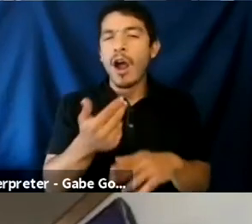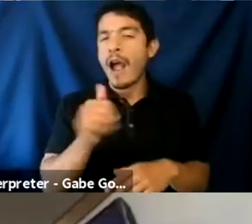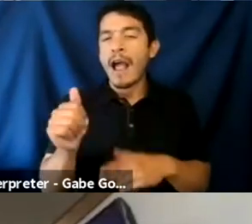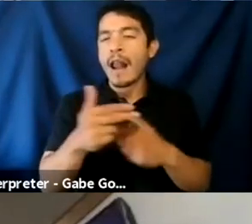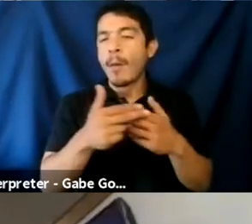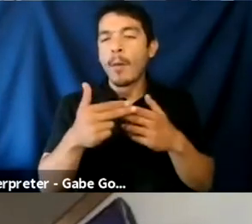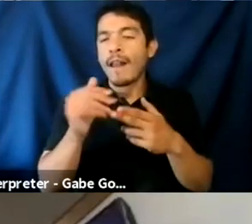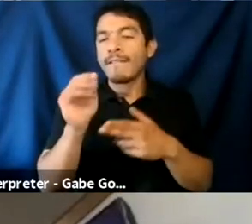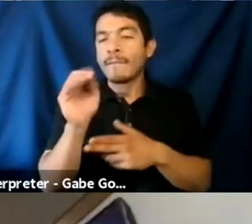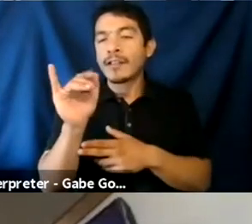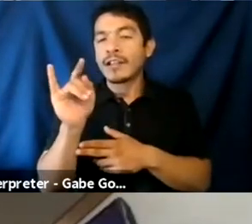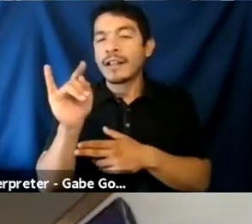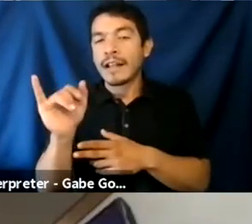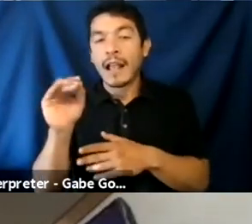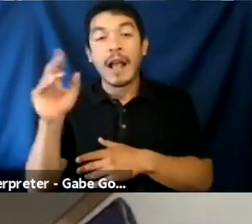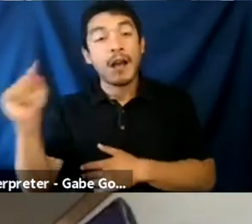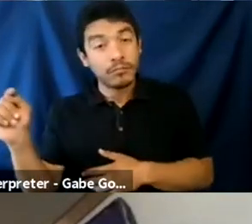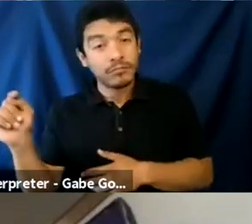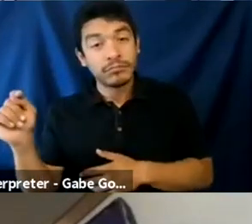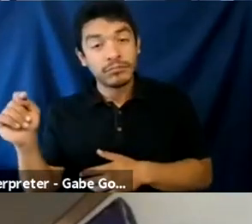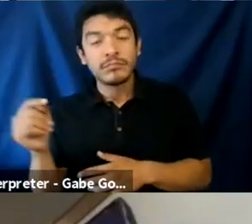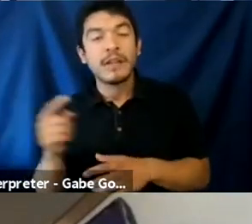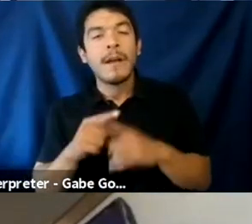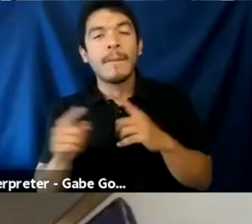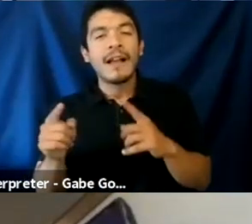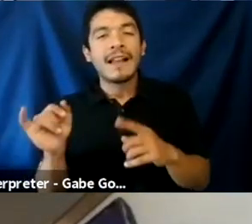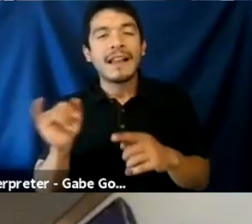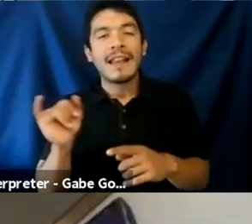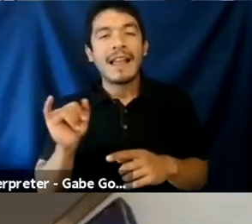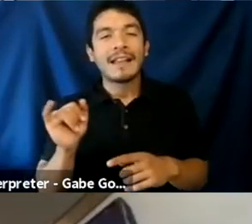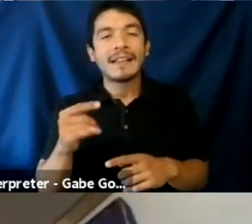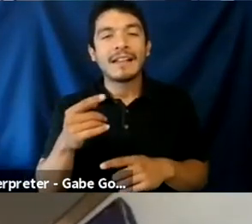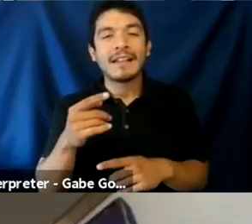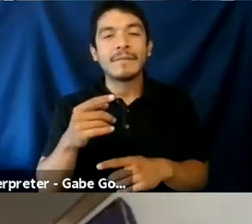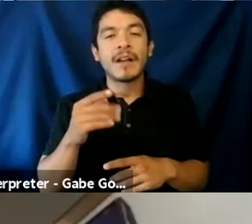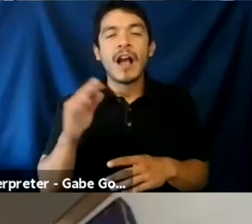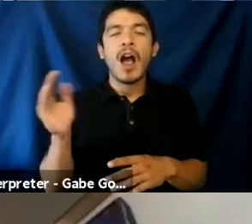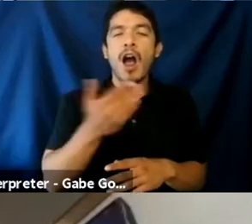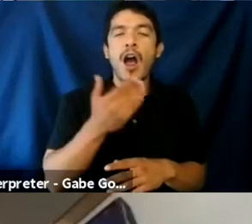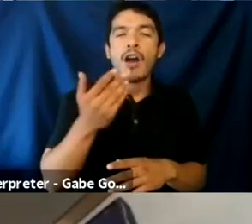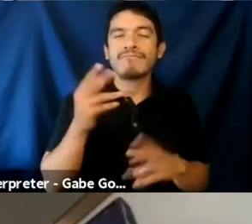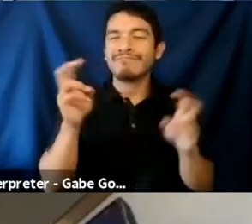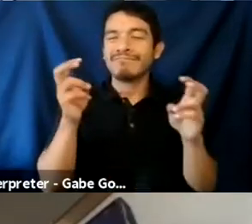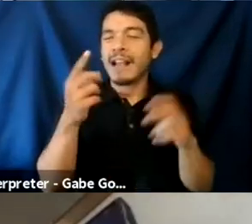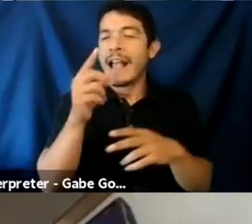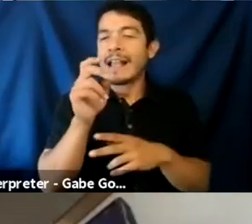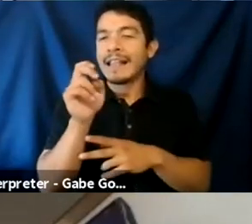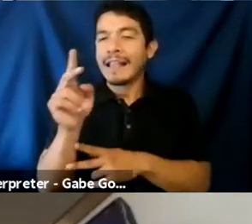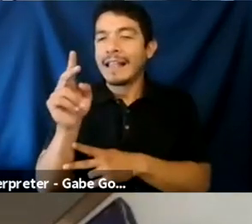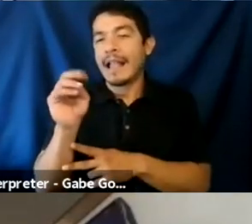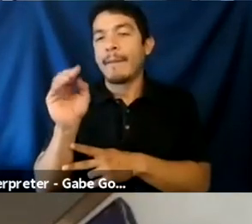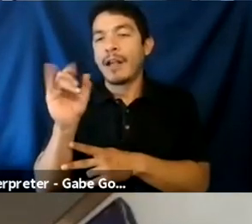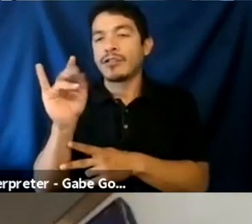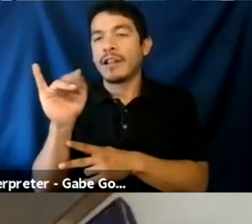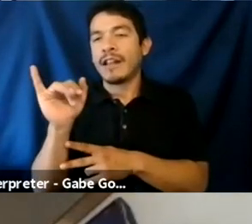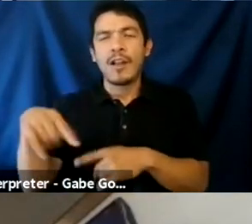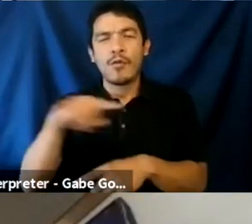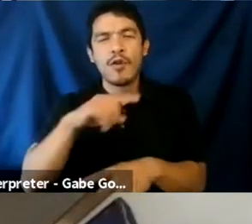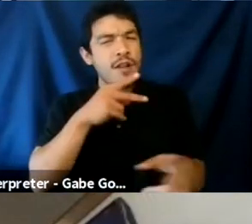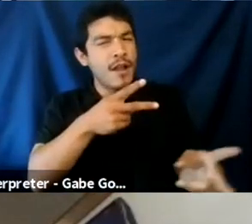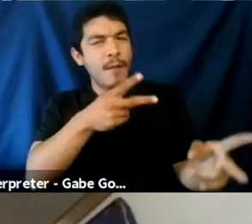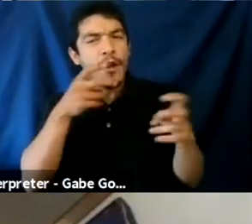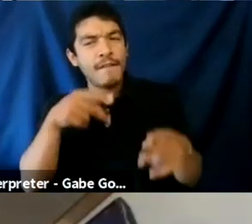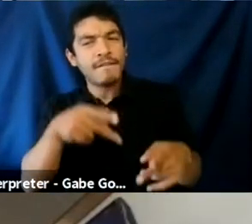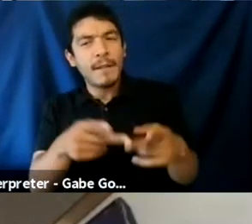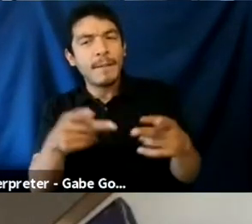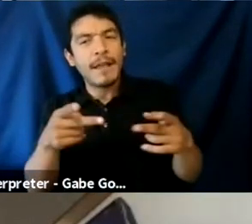masculinity out, you know, but I'm just thinking about like this brand of like geek masculinity, whose spaces have always been like protective. And then they really perceive the spaces like, oh, we're